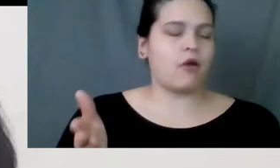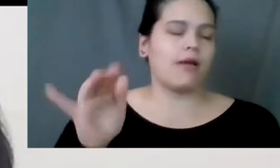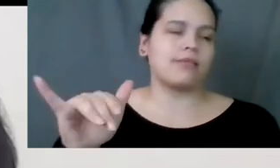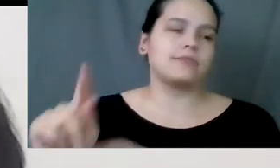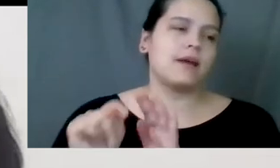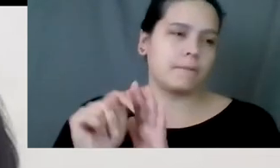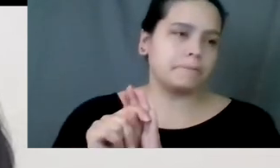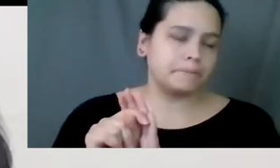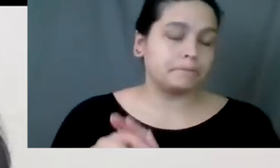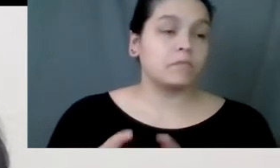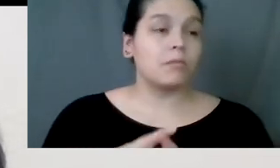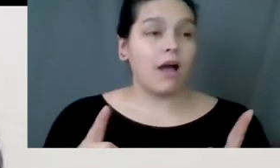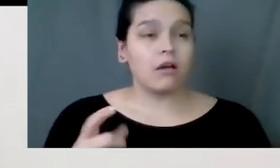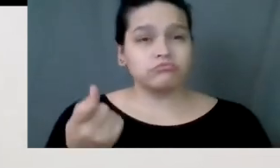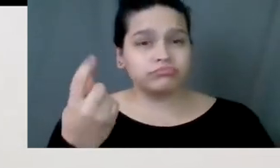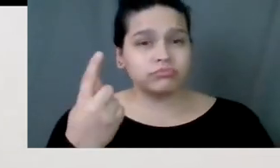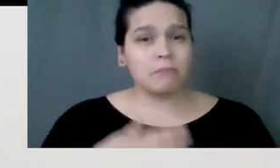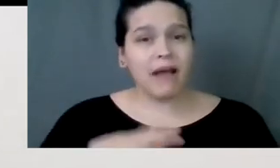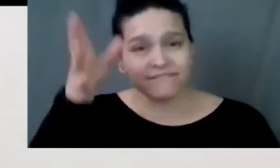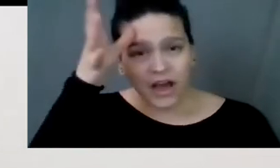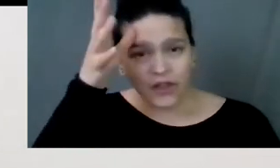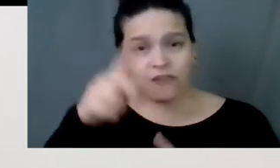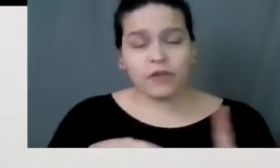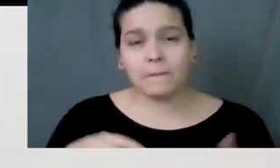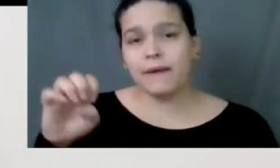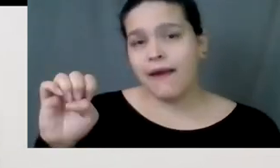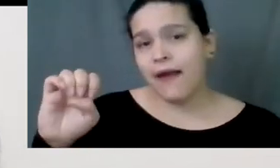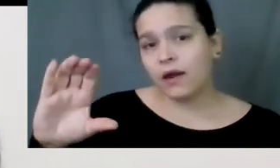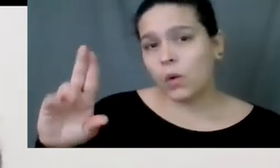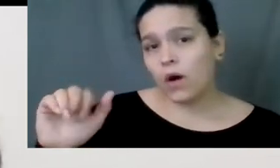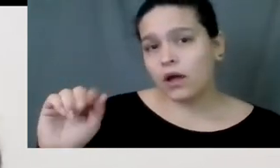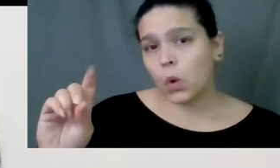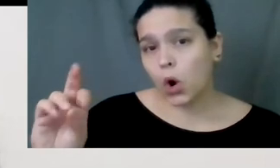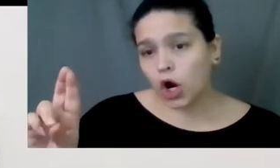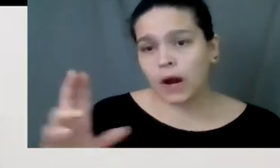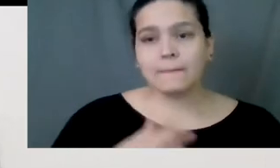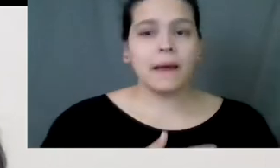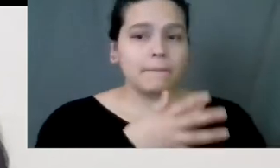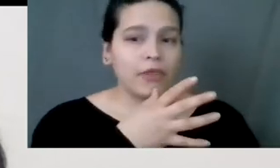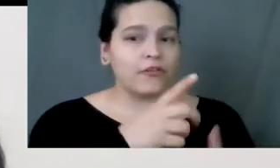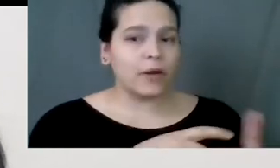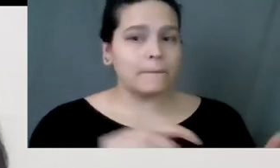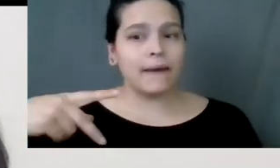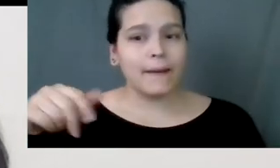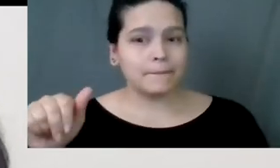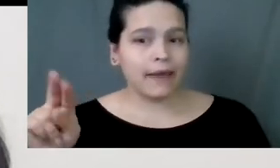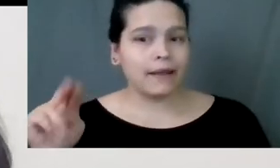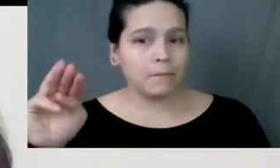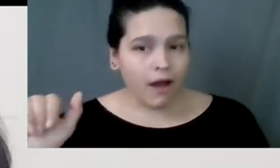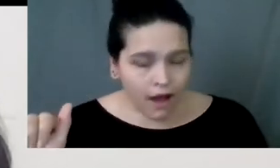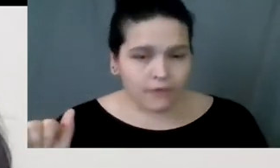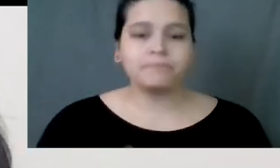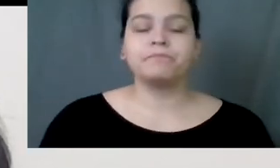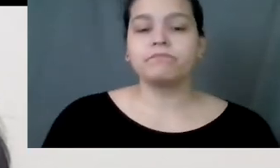time. But my father is from Ecuador and my mother is from Panama. And I lived my